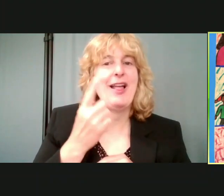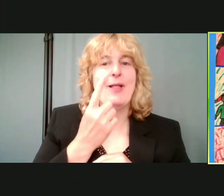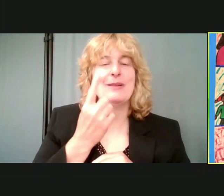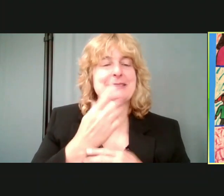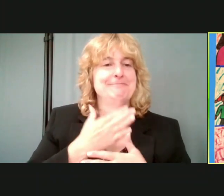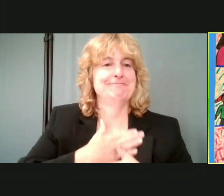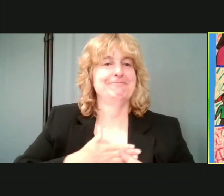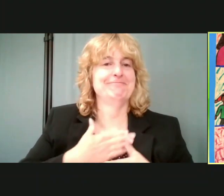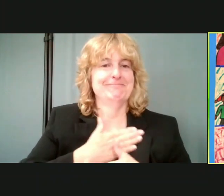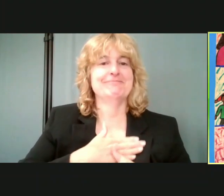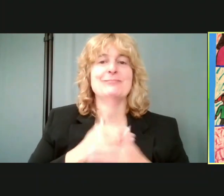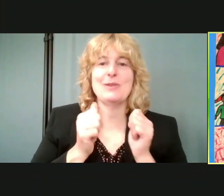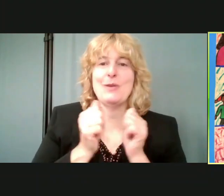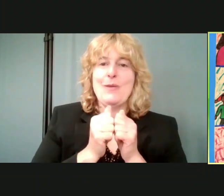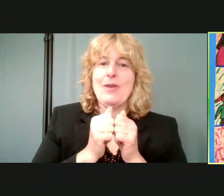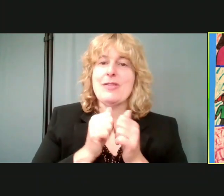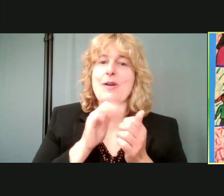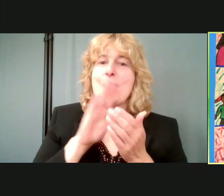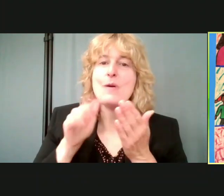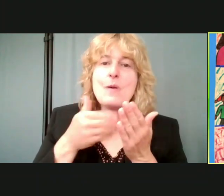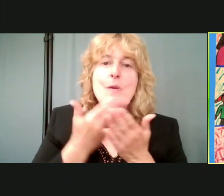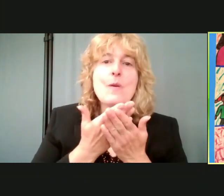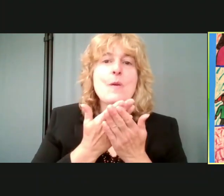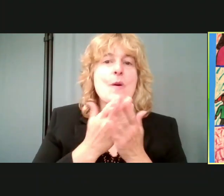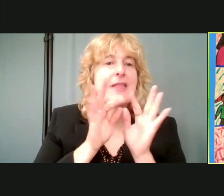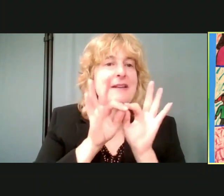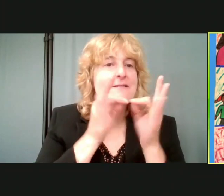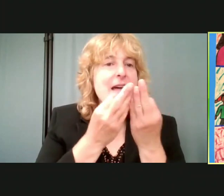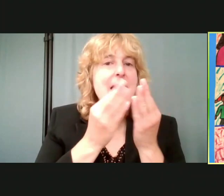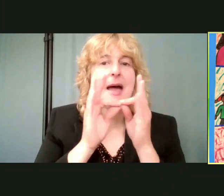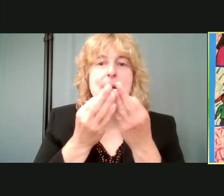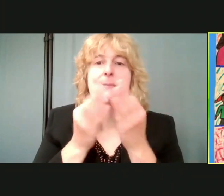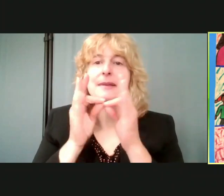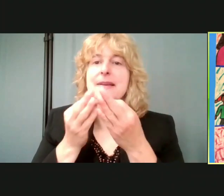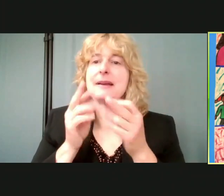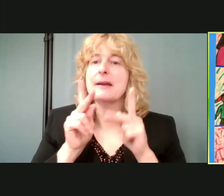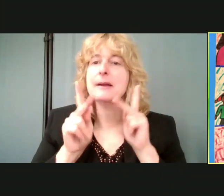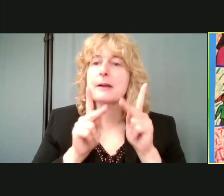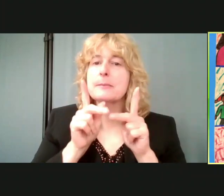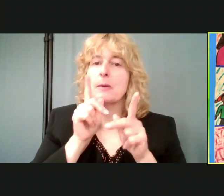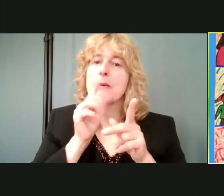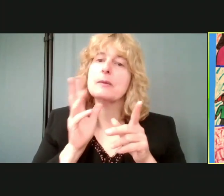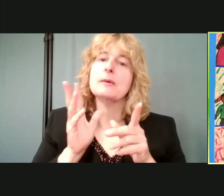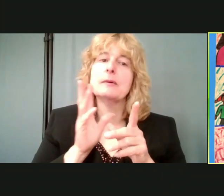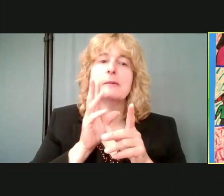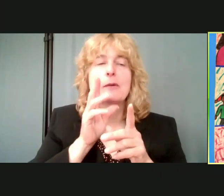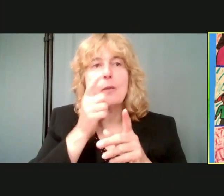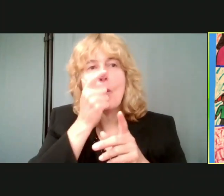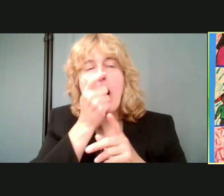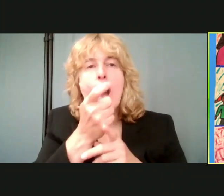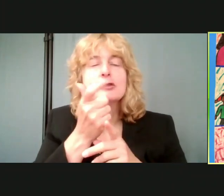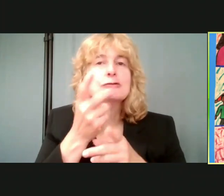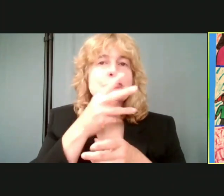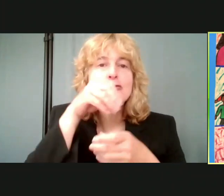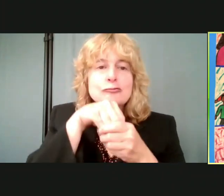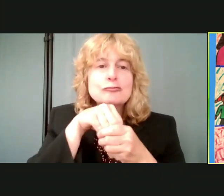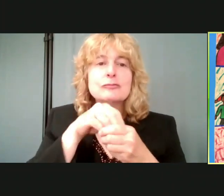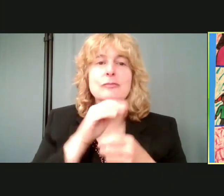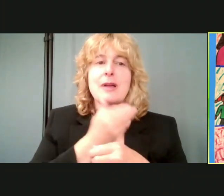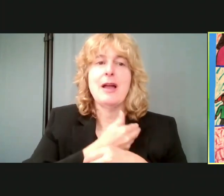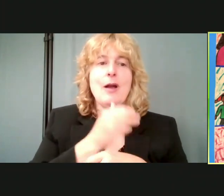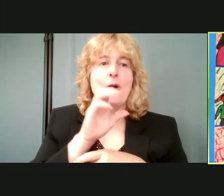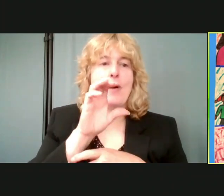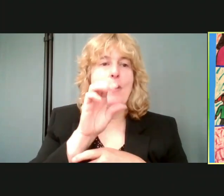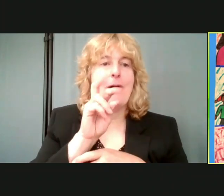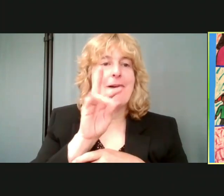of the families and individuals who tune into our COVID-313 town hall. I believe we may be on